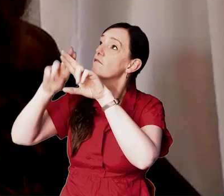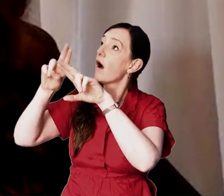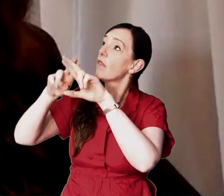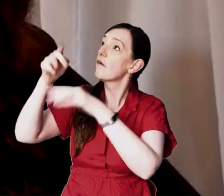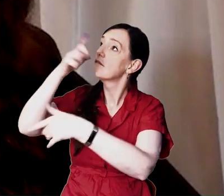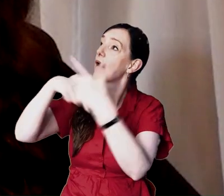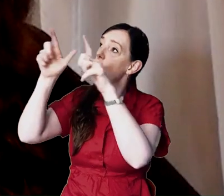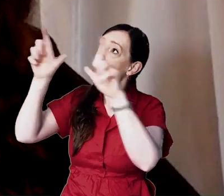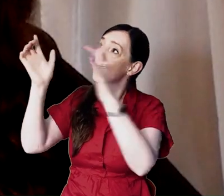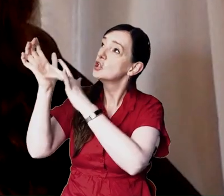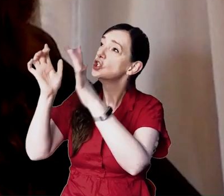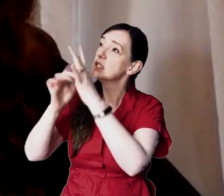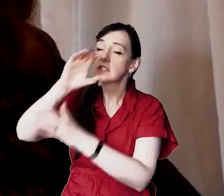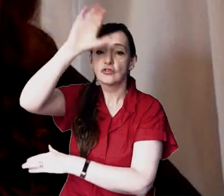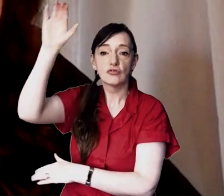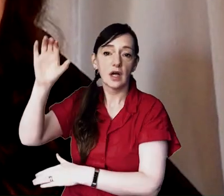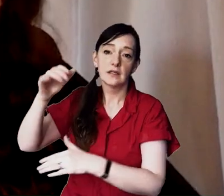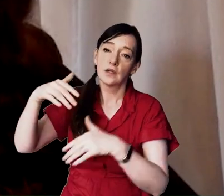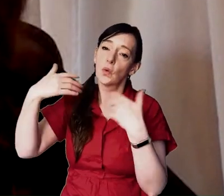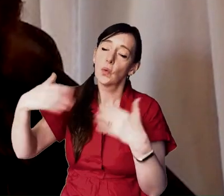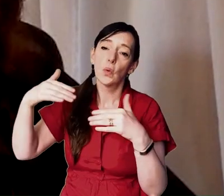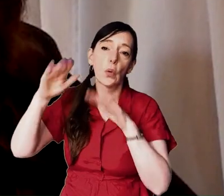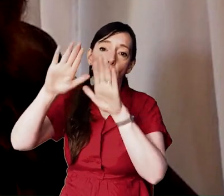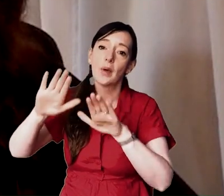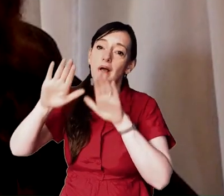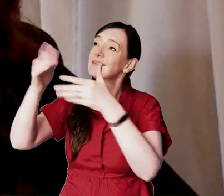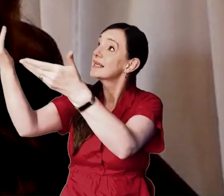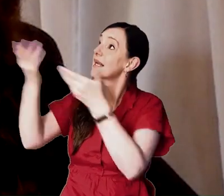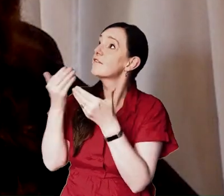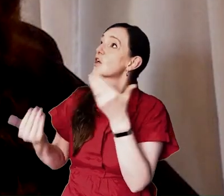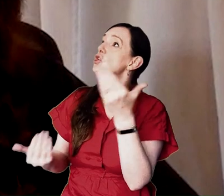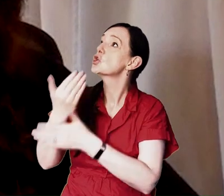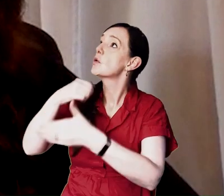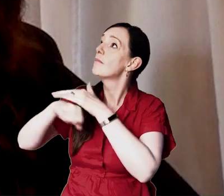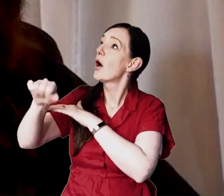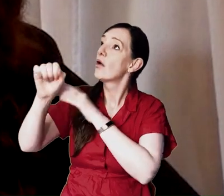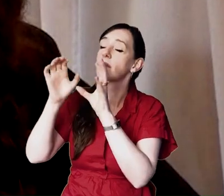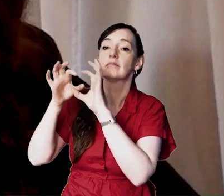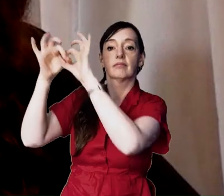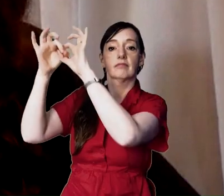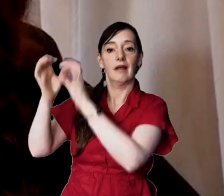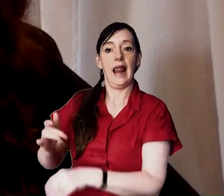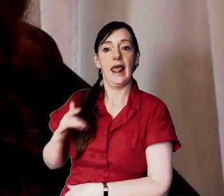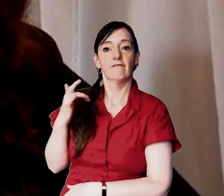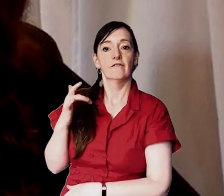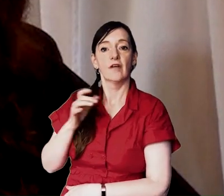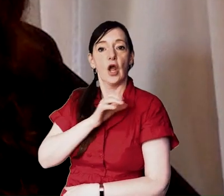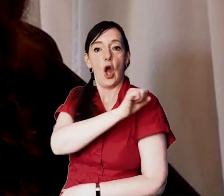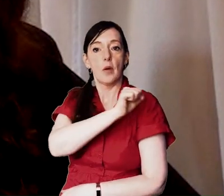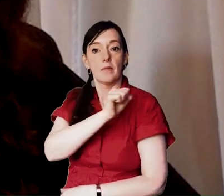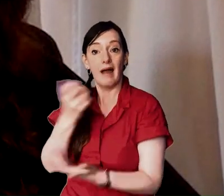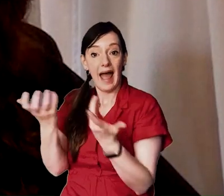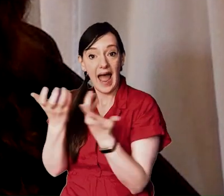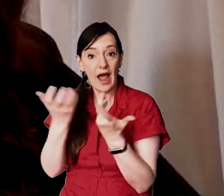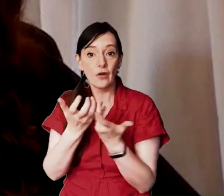lord jesus christ in his great mercy he has given us new birth into a living hope through the resurrection of jesus christ